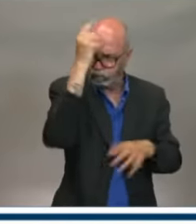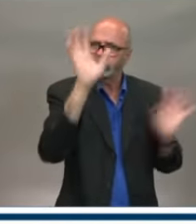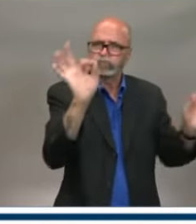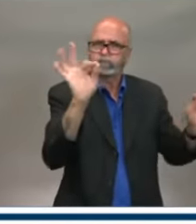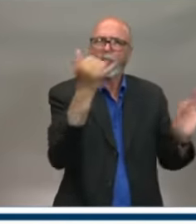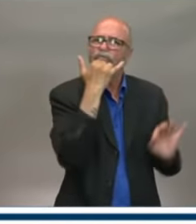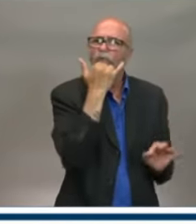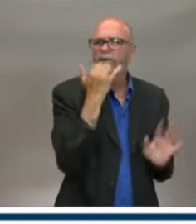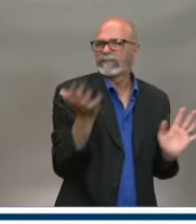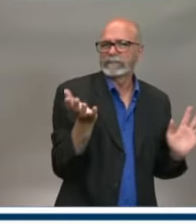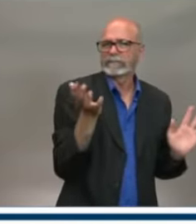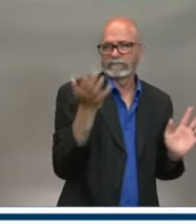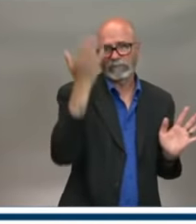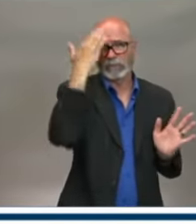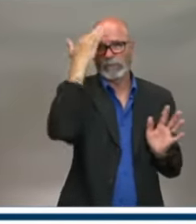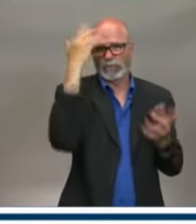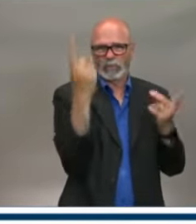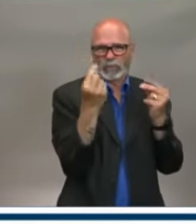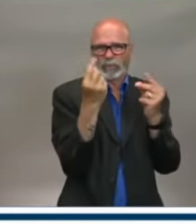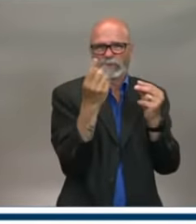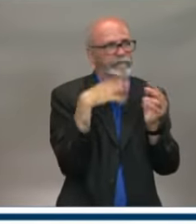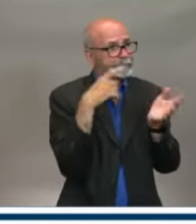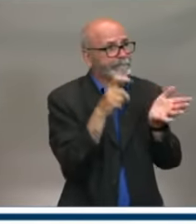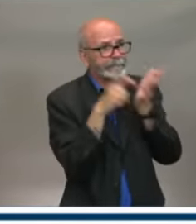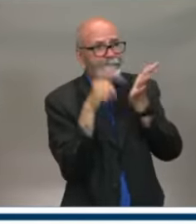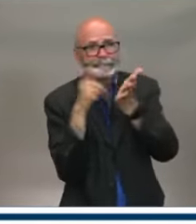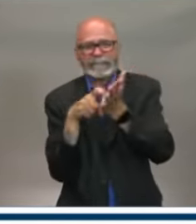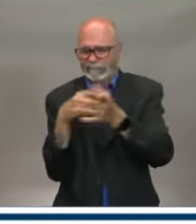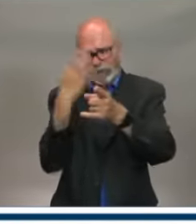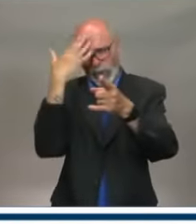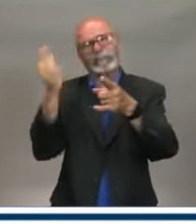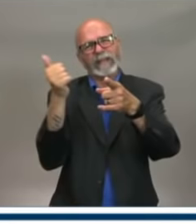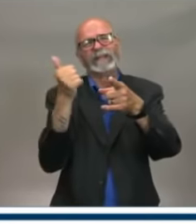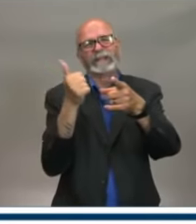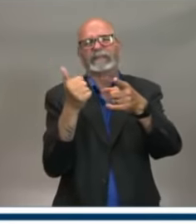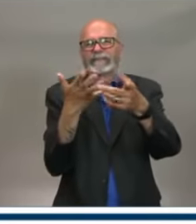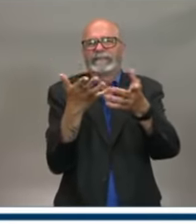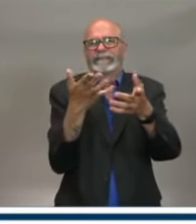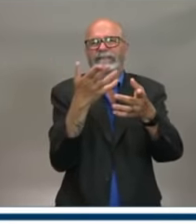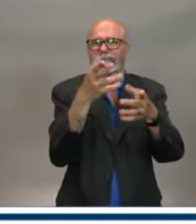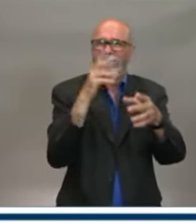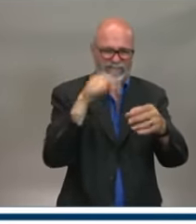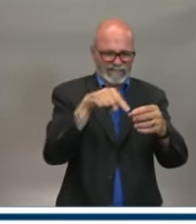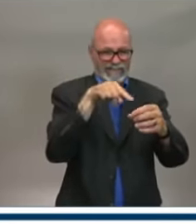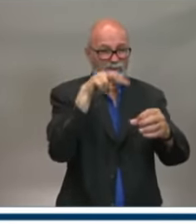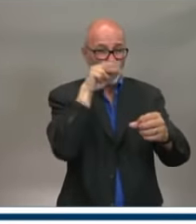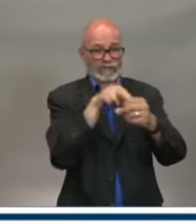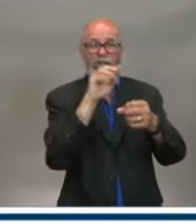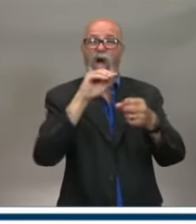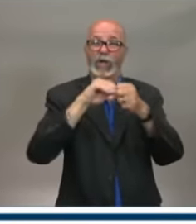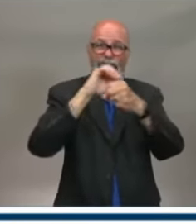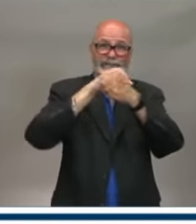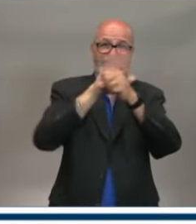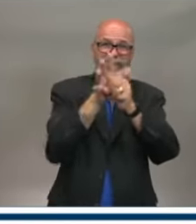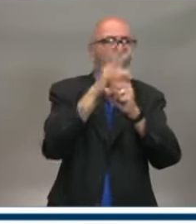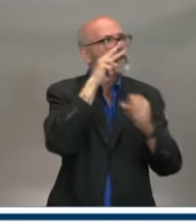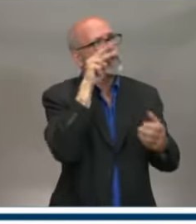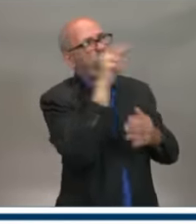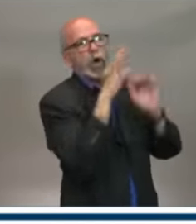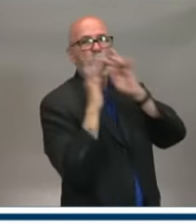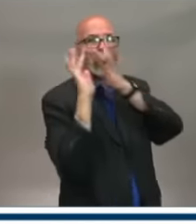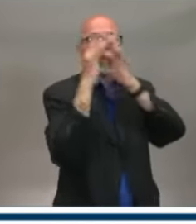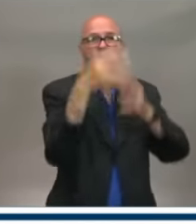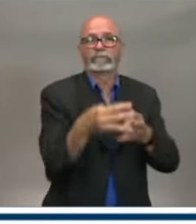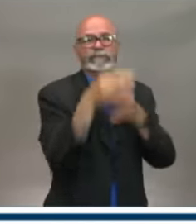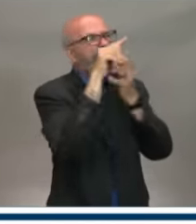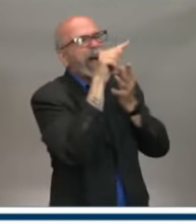are. And we have a lot of that information on our coronavirus website. And as I said in my remarks, there's a